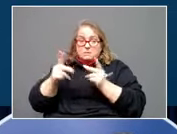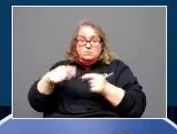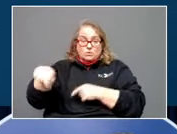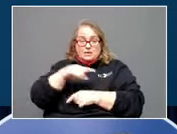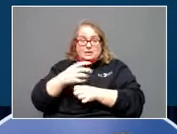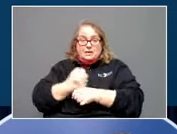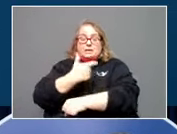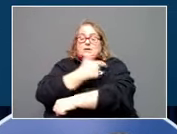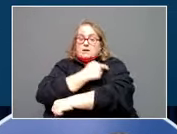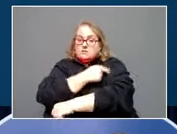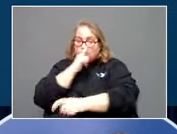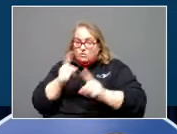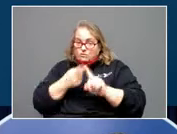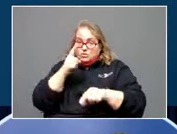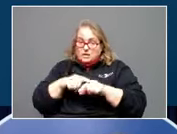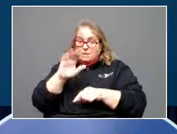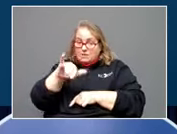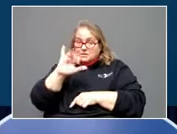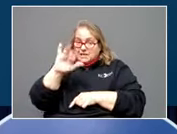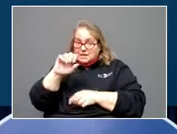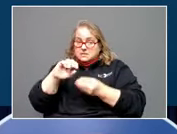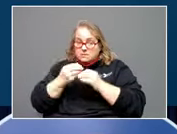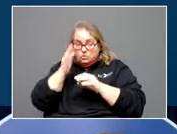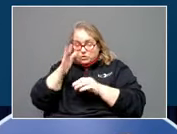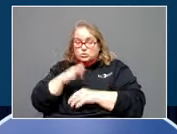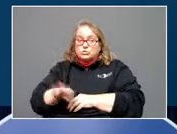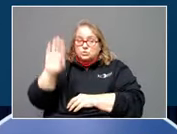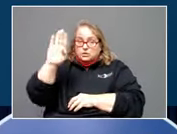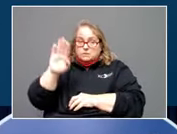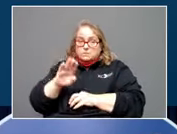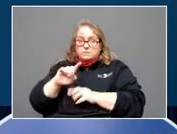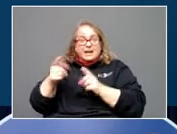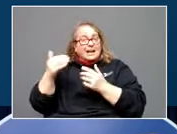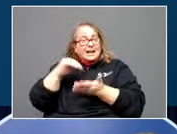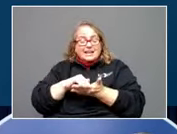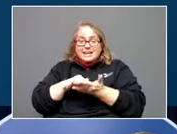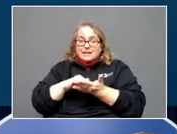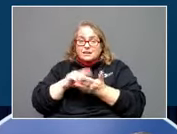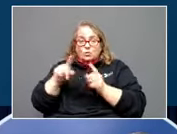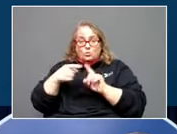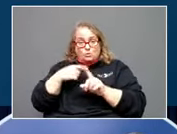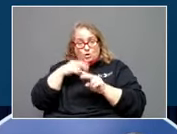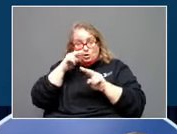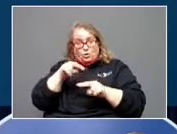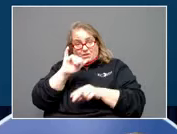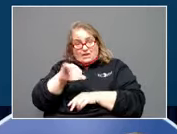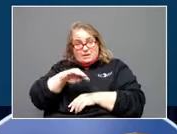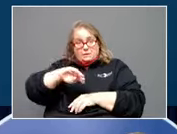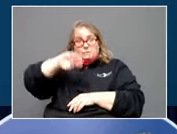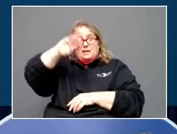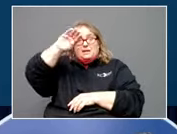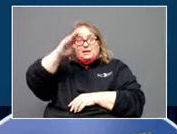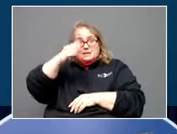first time, these case numbers are going to shoot up. But again, when we look at these peaks, going